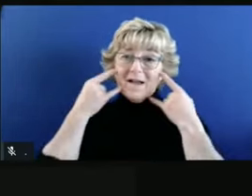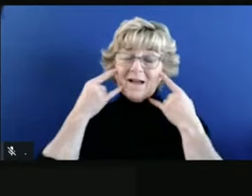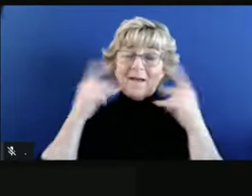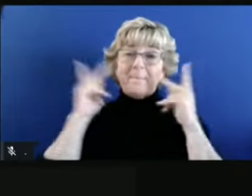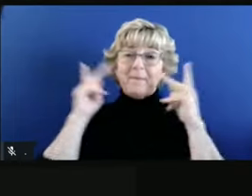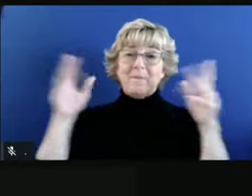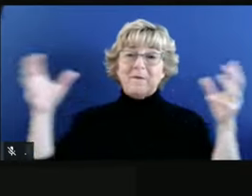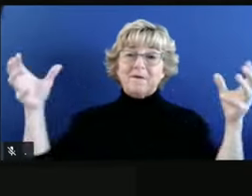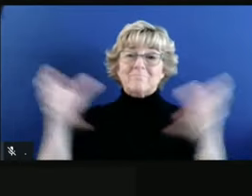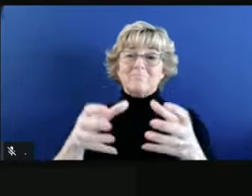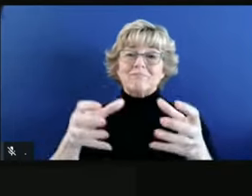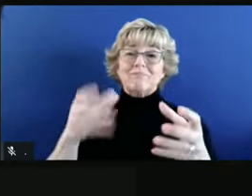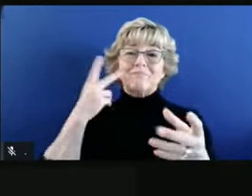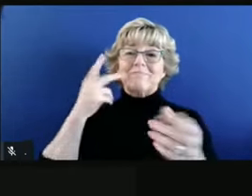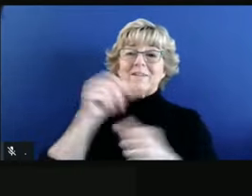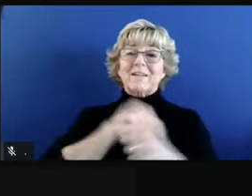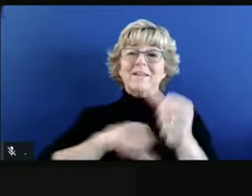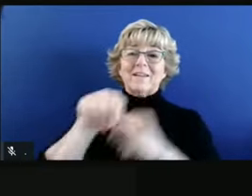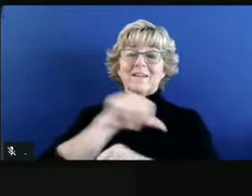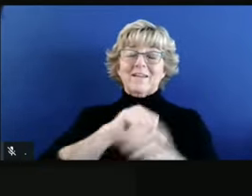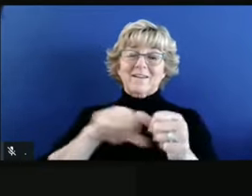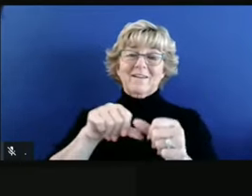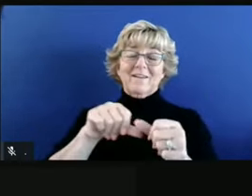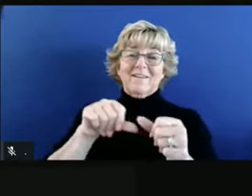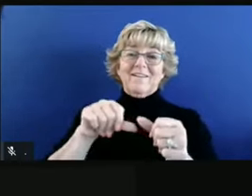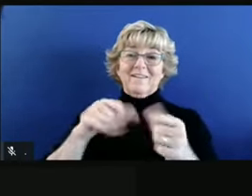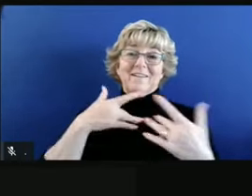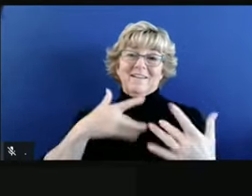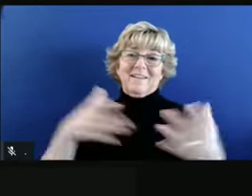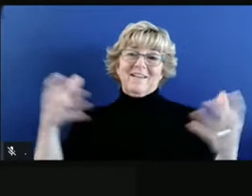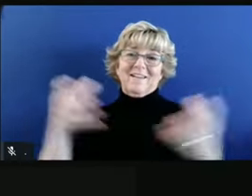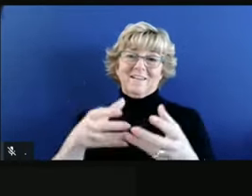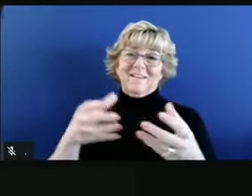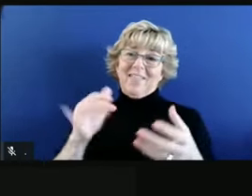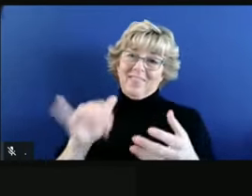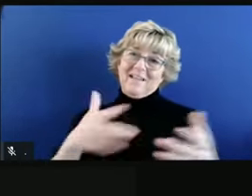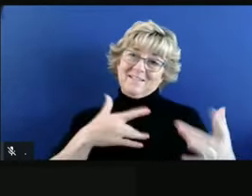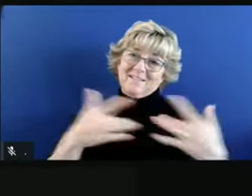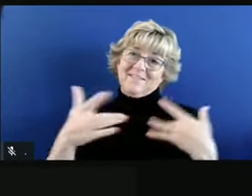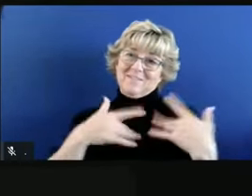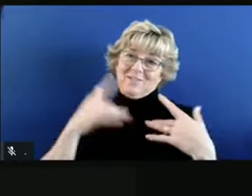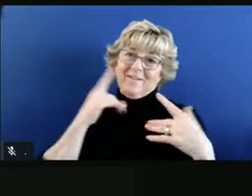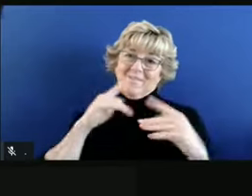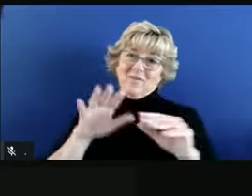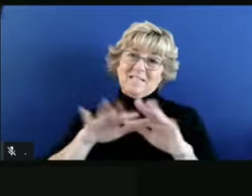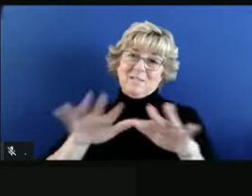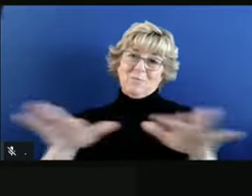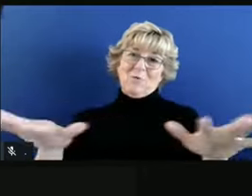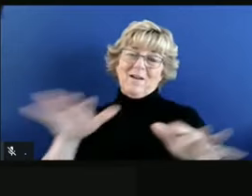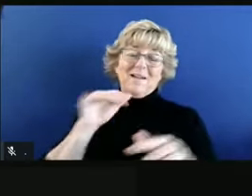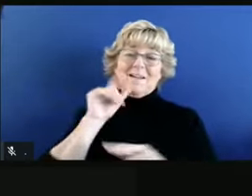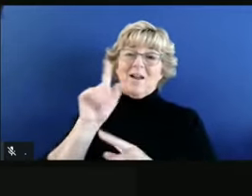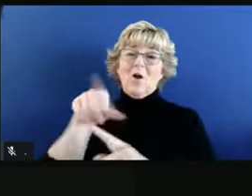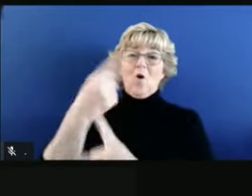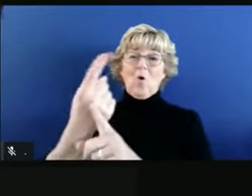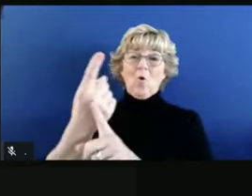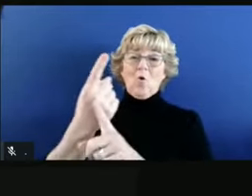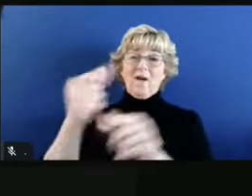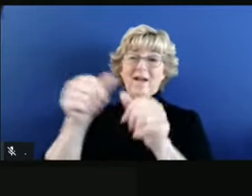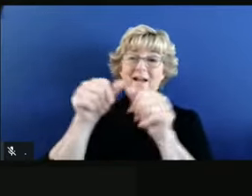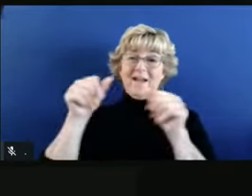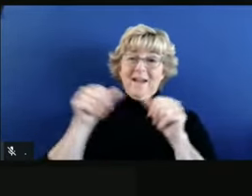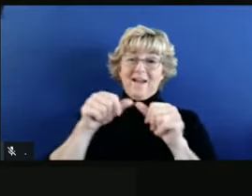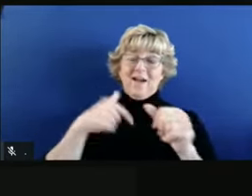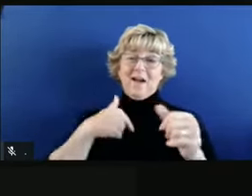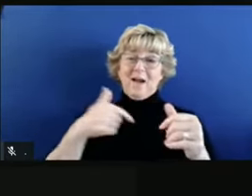who maybe haven't seen each other in a while in close quarters, become concerning for spread. It is not the only area where I would